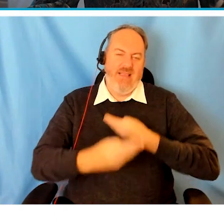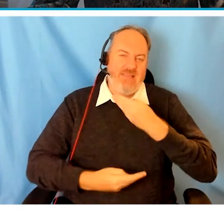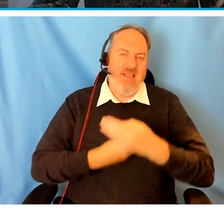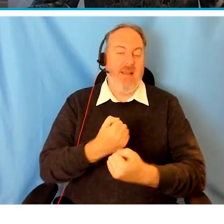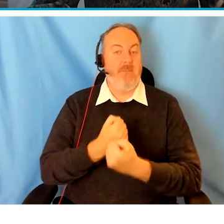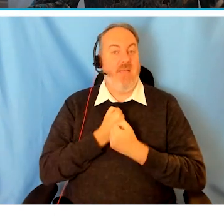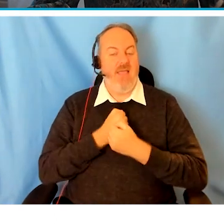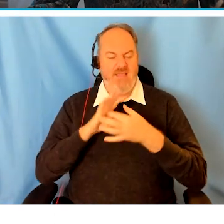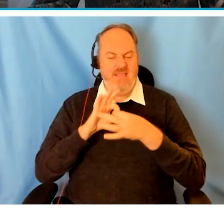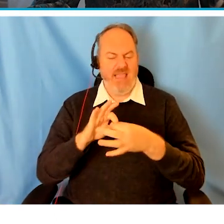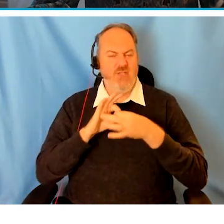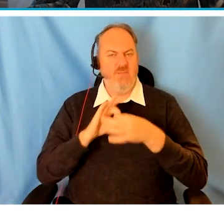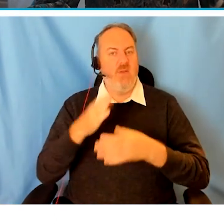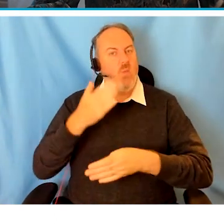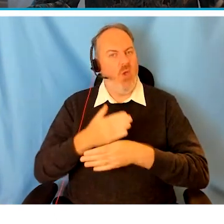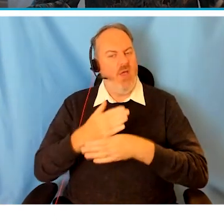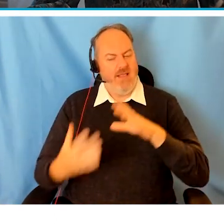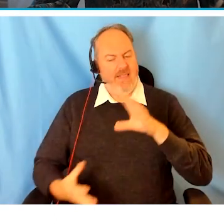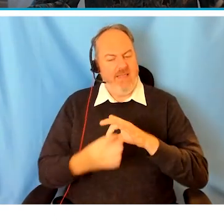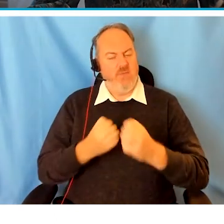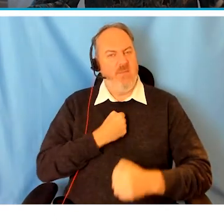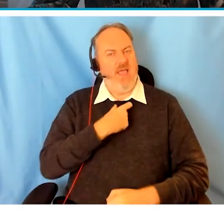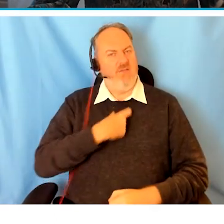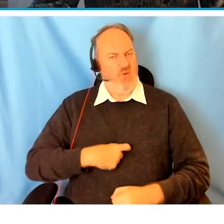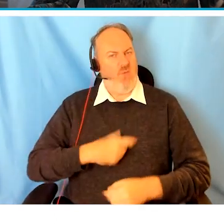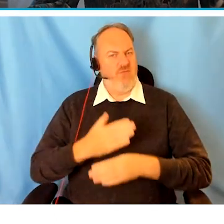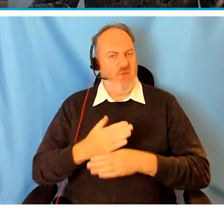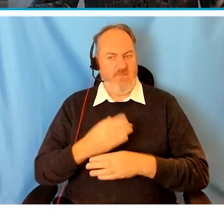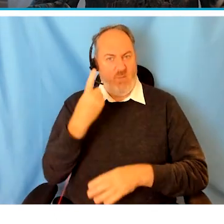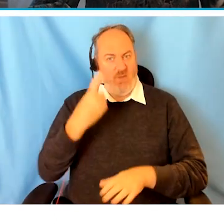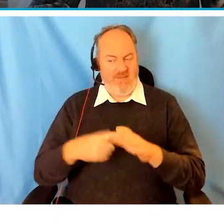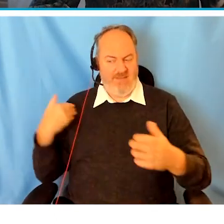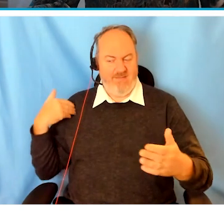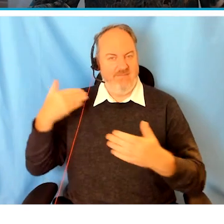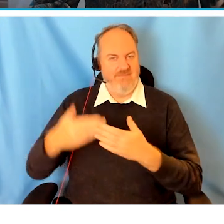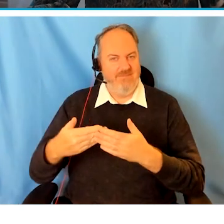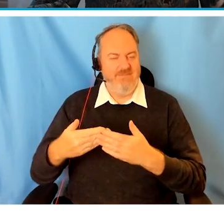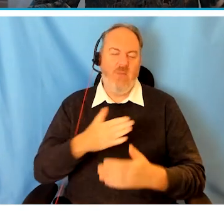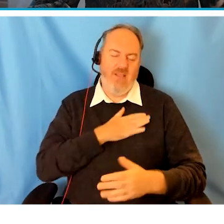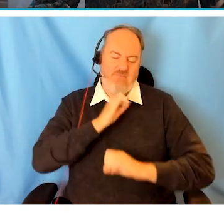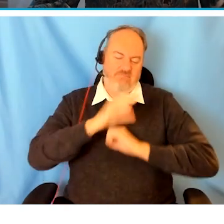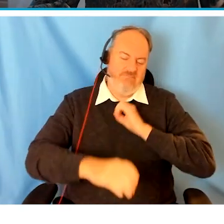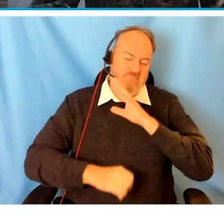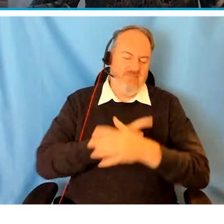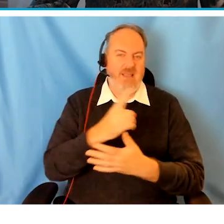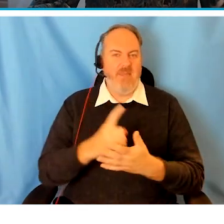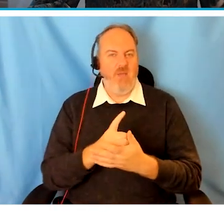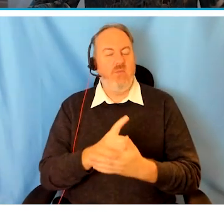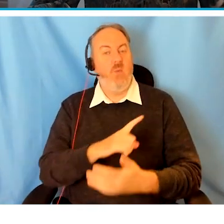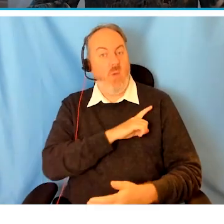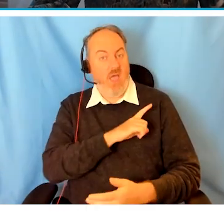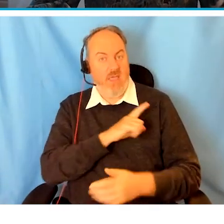engagement activities in my role over the last year. I'd like to share with you why I believe a